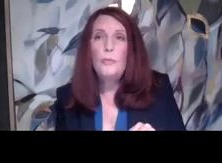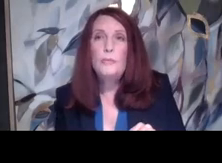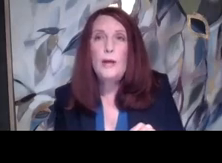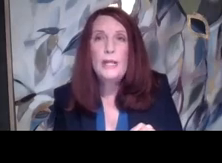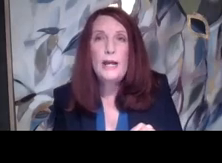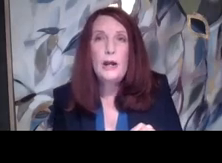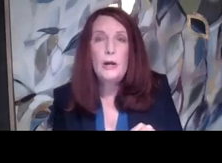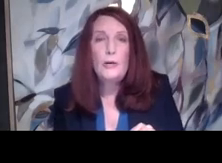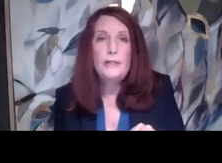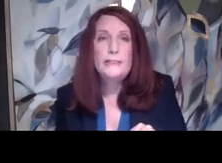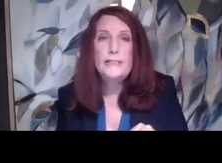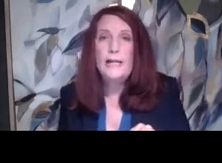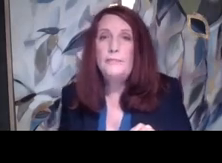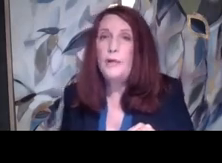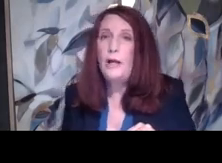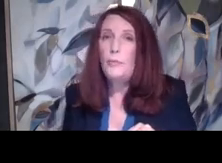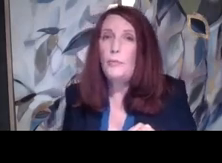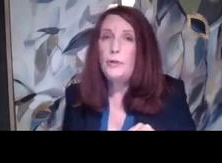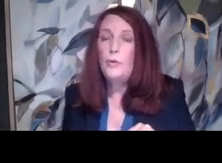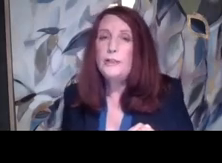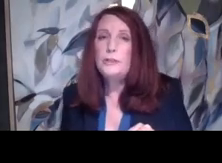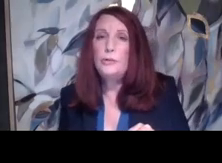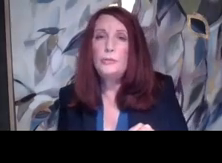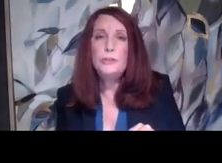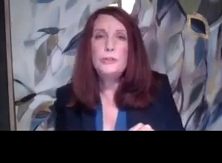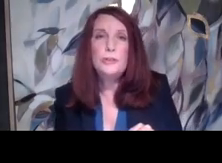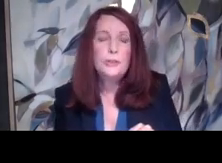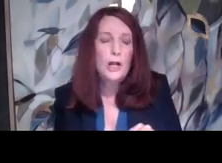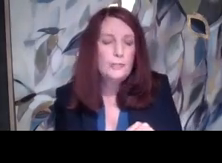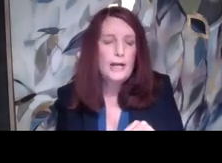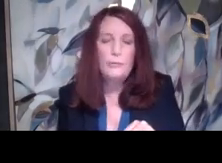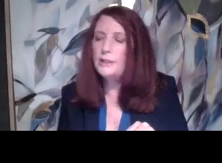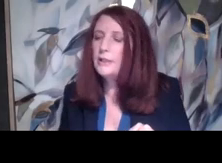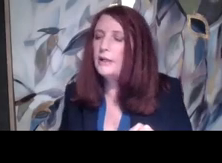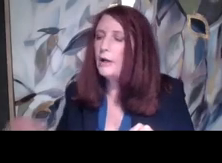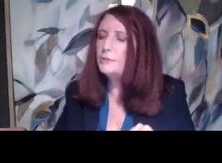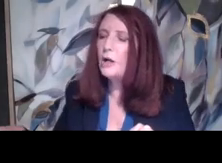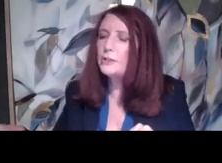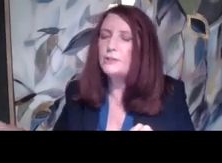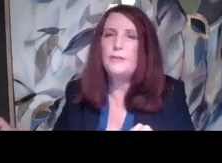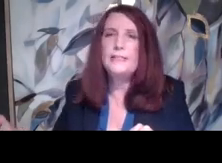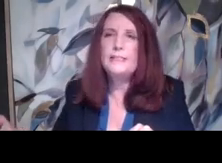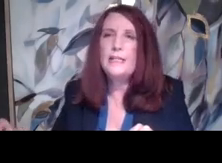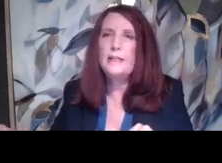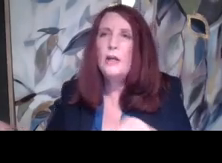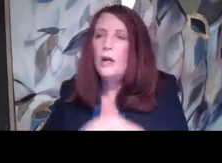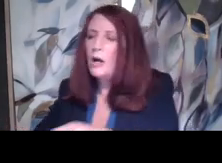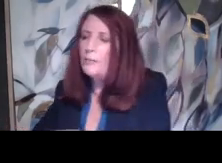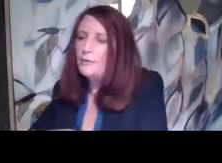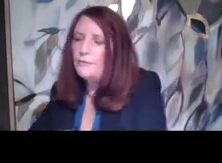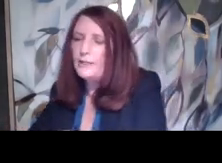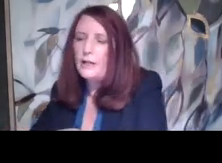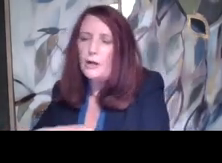So now we have, next slide. We're going to talk about, we're going to talk to Francine,